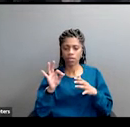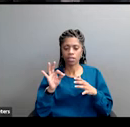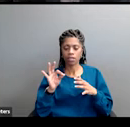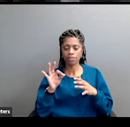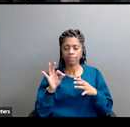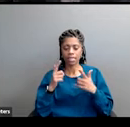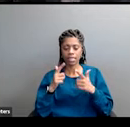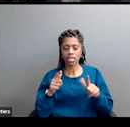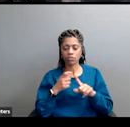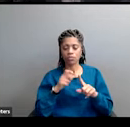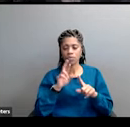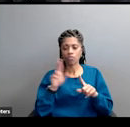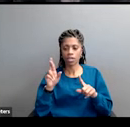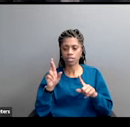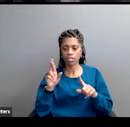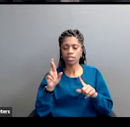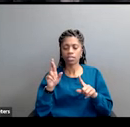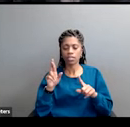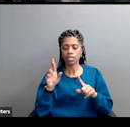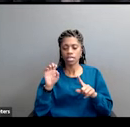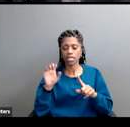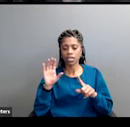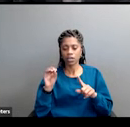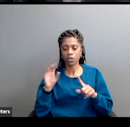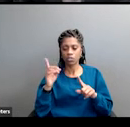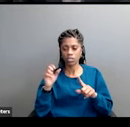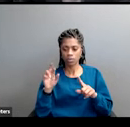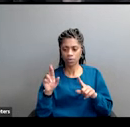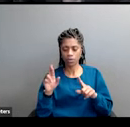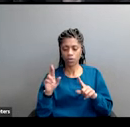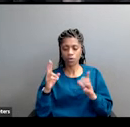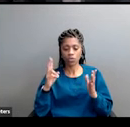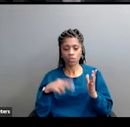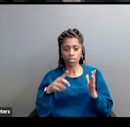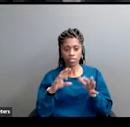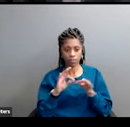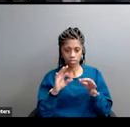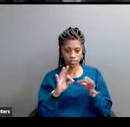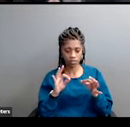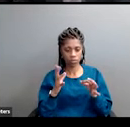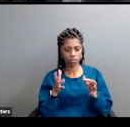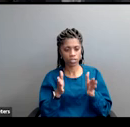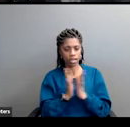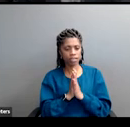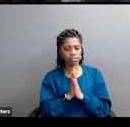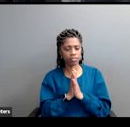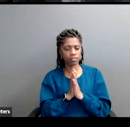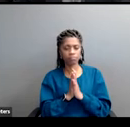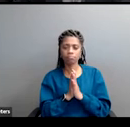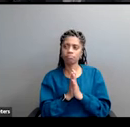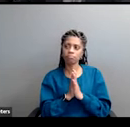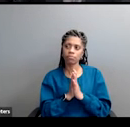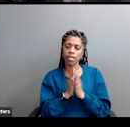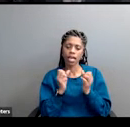As you read this message, I want you to ask, how many people are going to find this